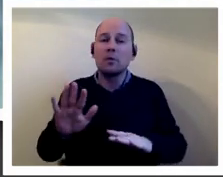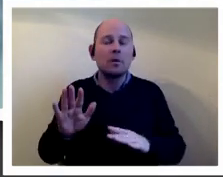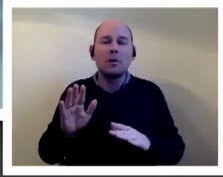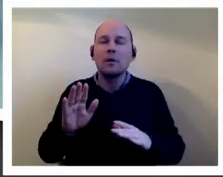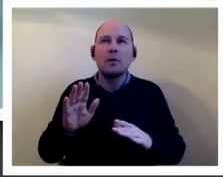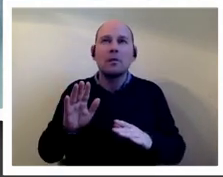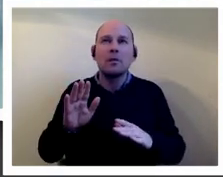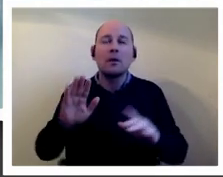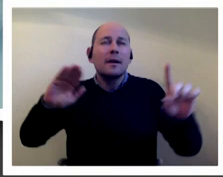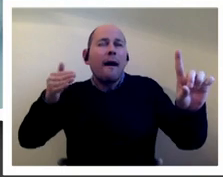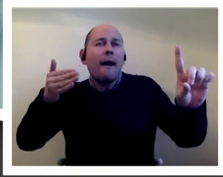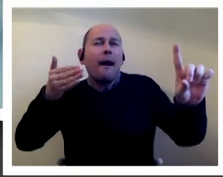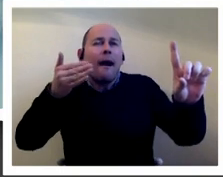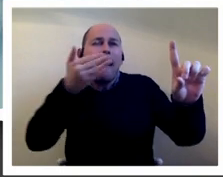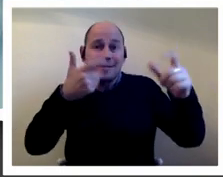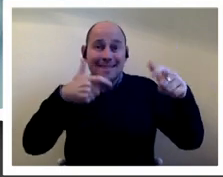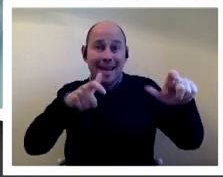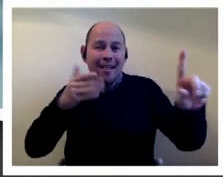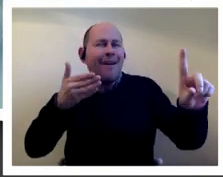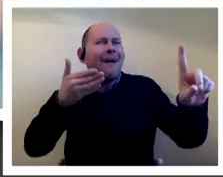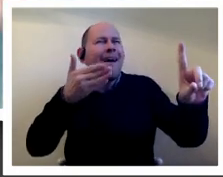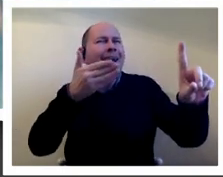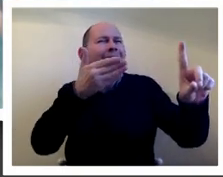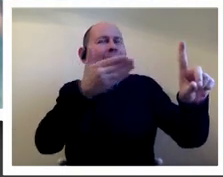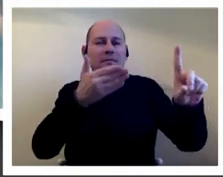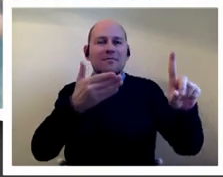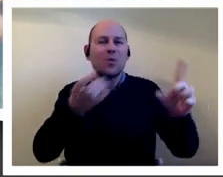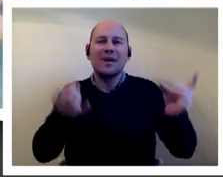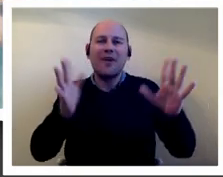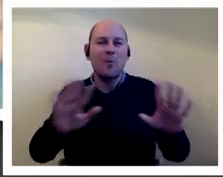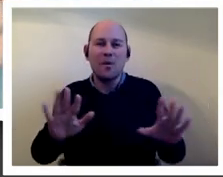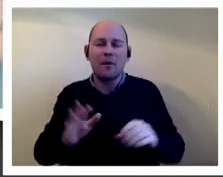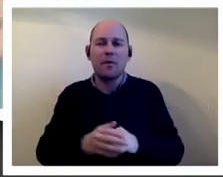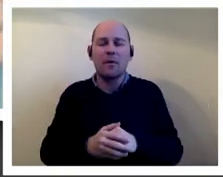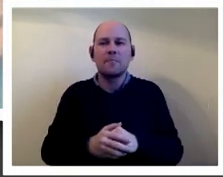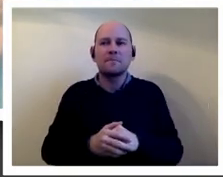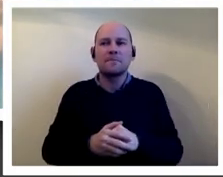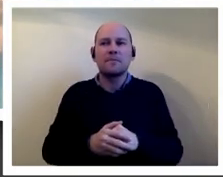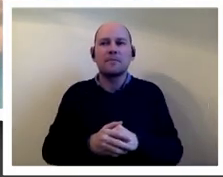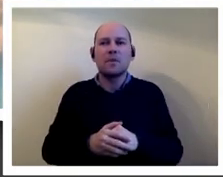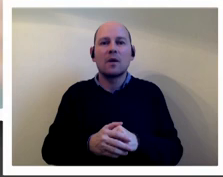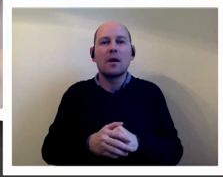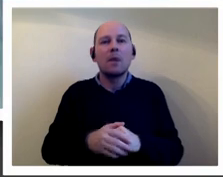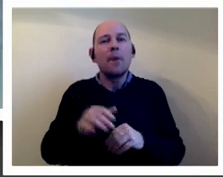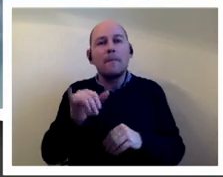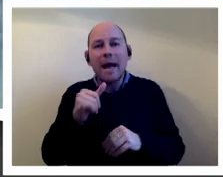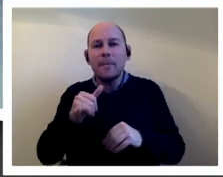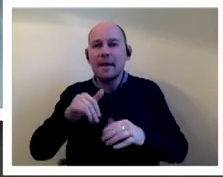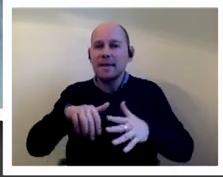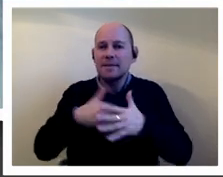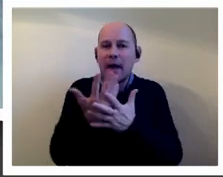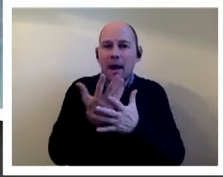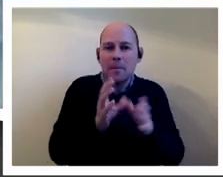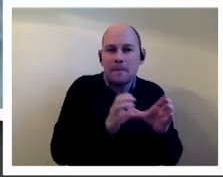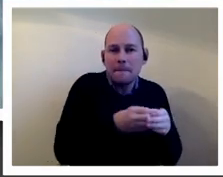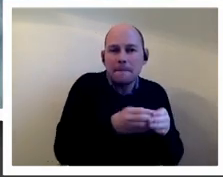not maybe to develop fractures amongst yourselves or with other people